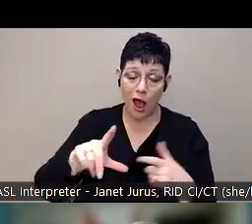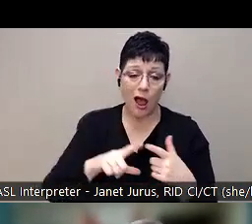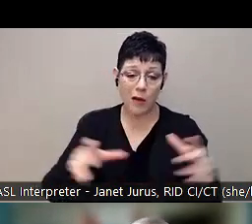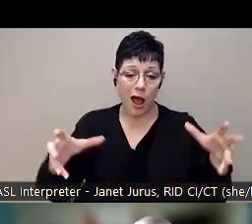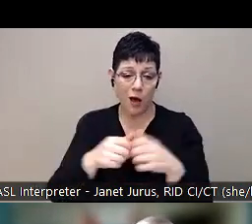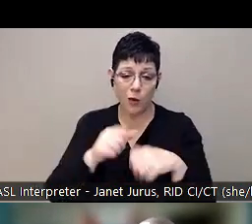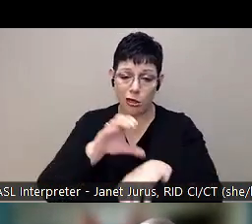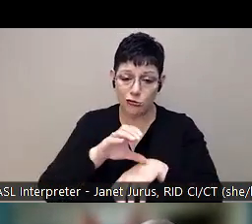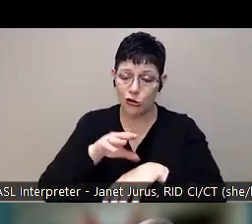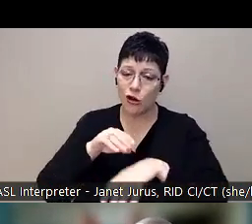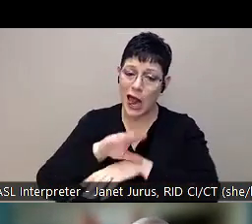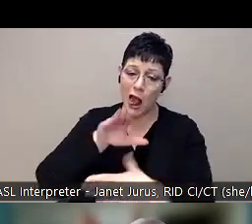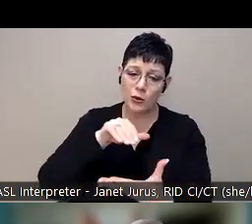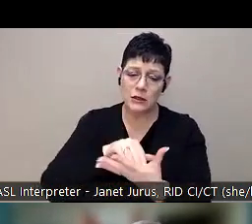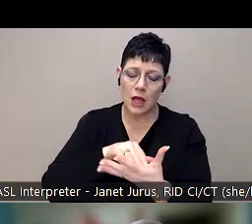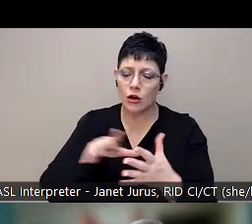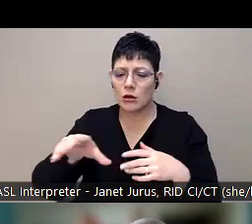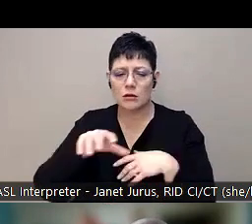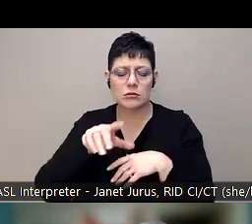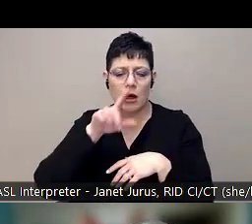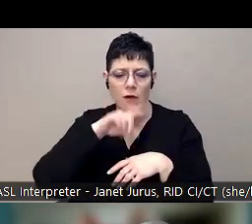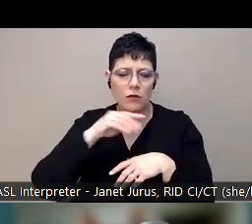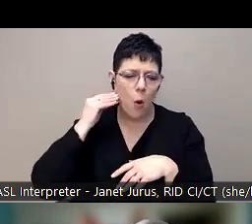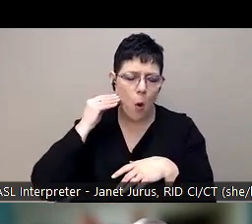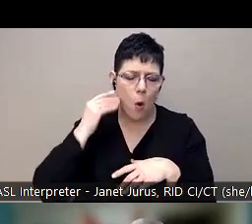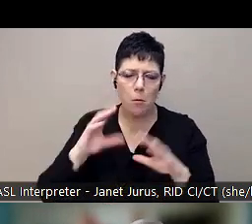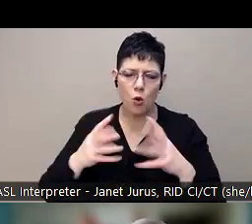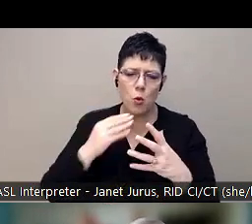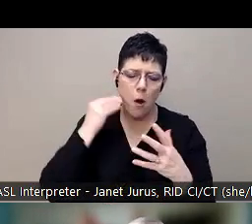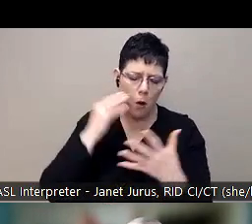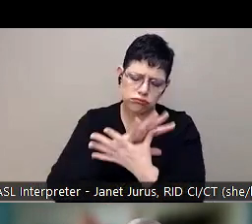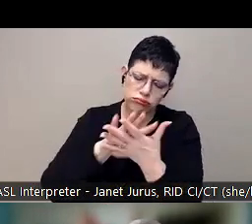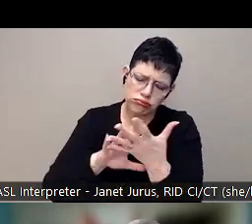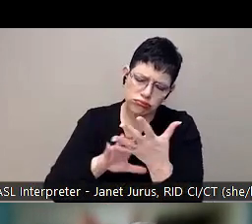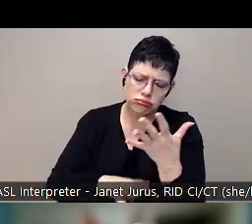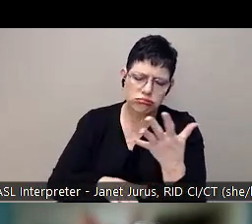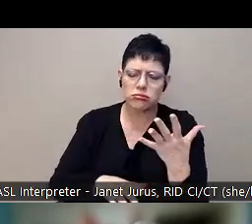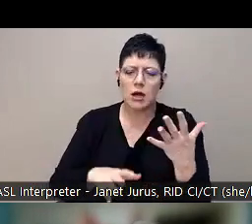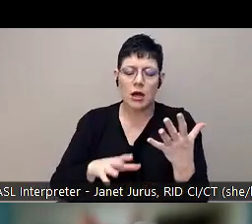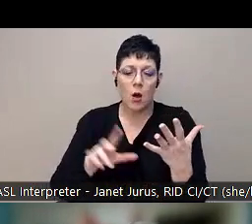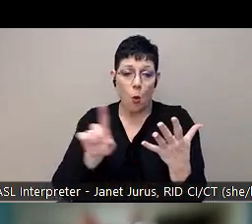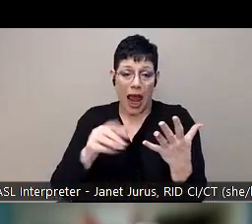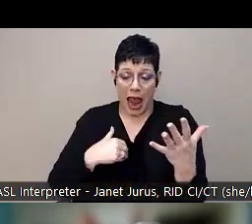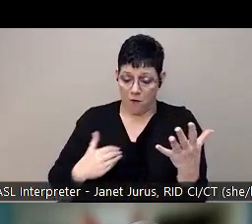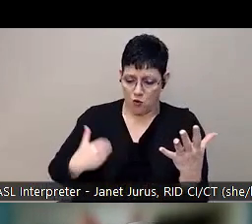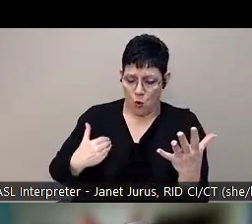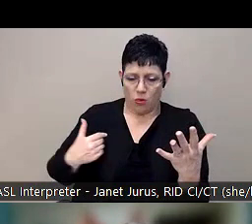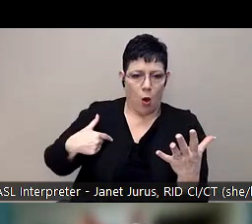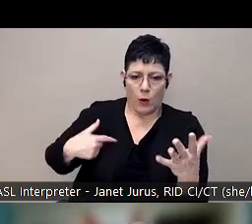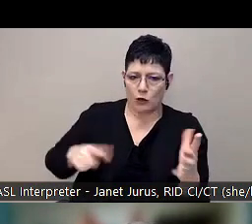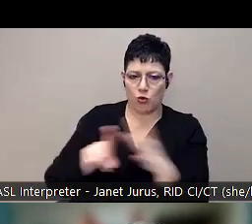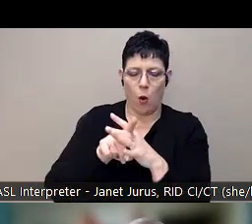counseling centers, foster homes, group homes. We're providing service wherever there are youth, wherever we can help